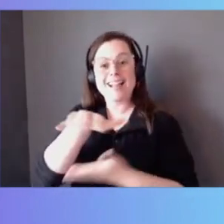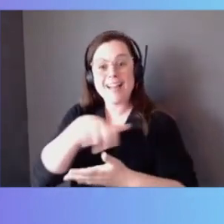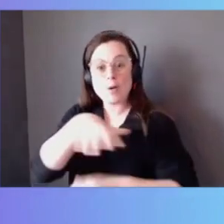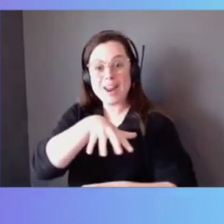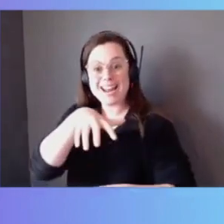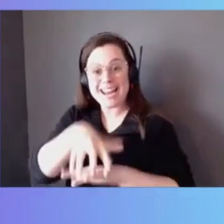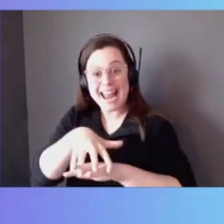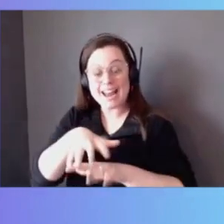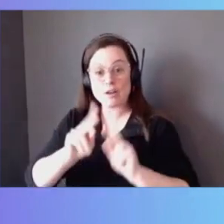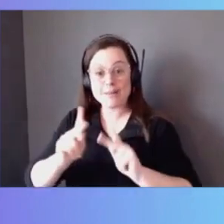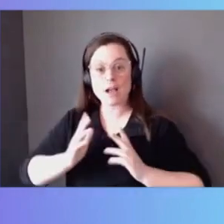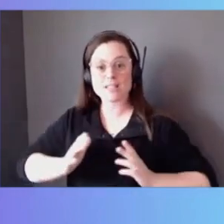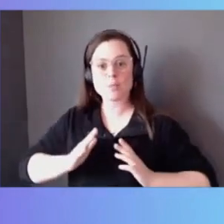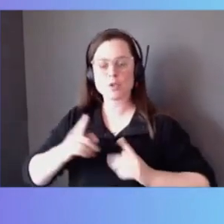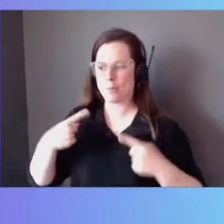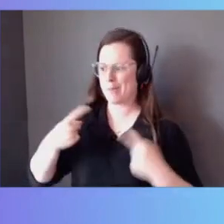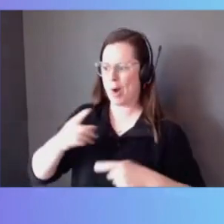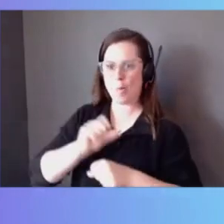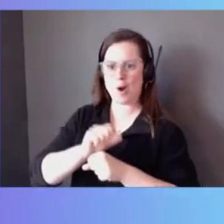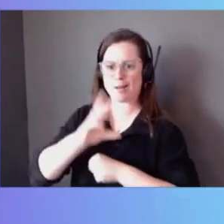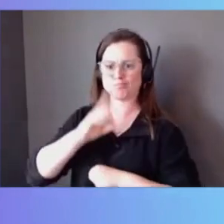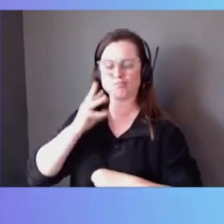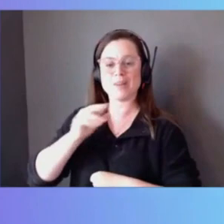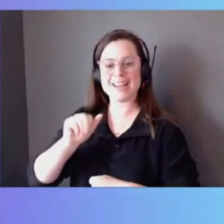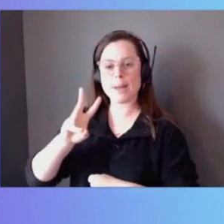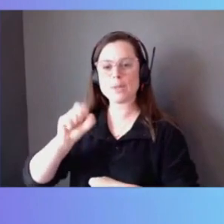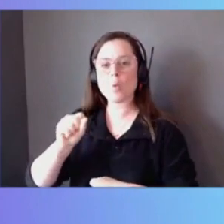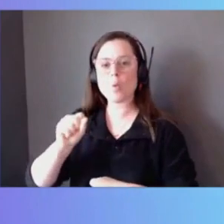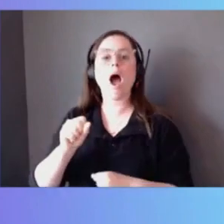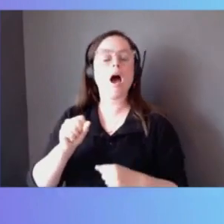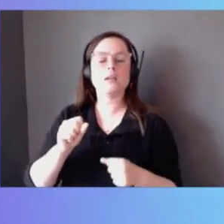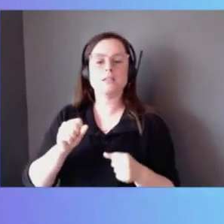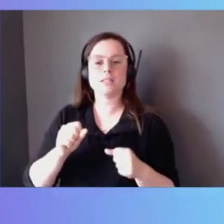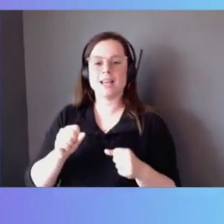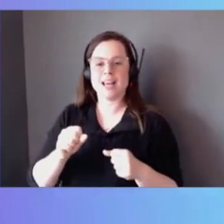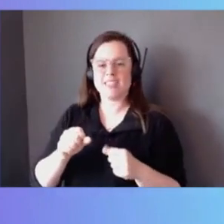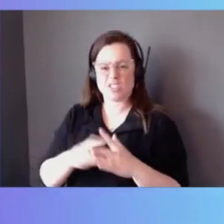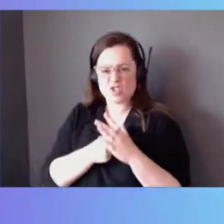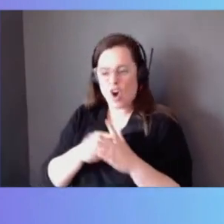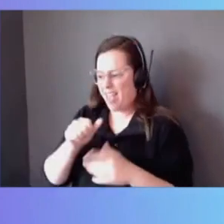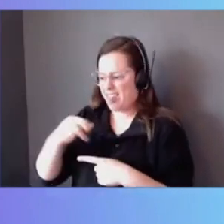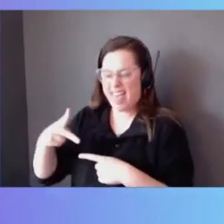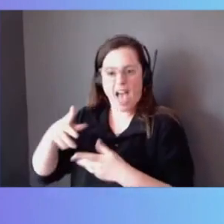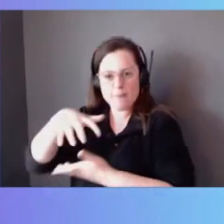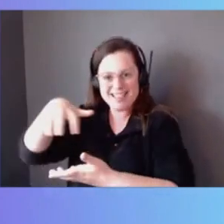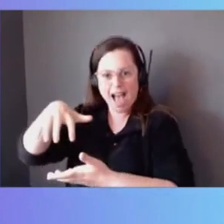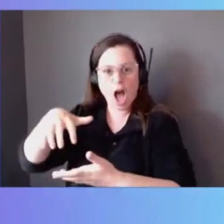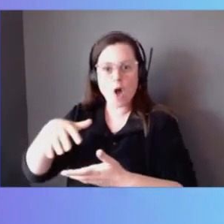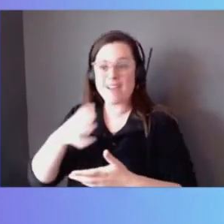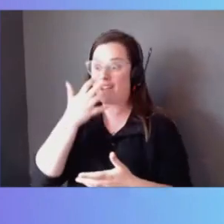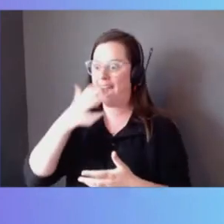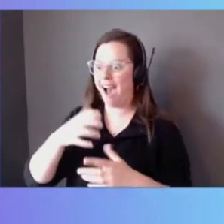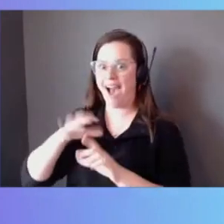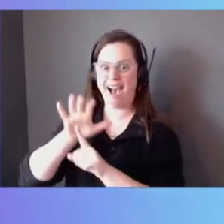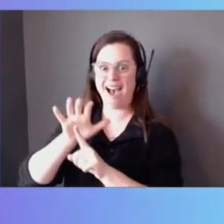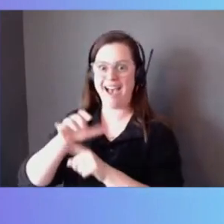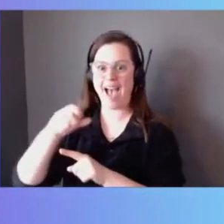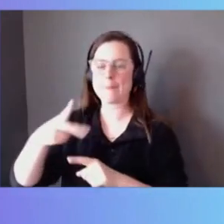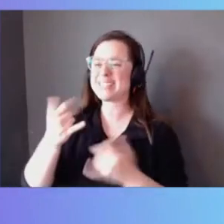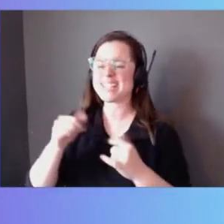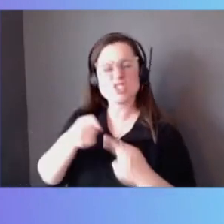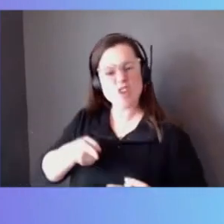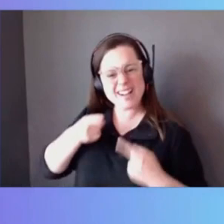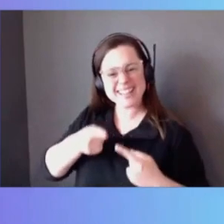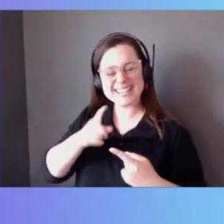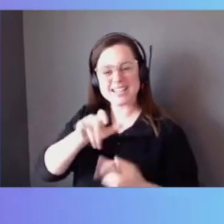in AWS, born in the cloud, kind of maybe some, they've got a hot app or something and they're still struggling with that. They need that centralized unified